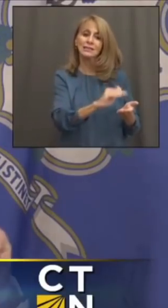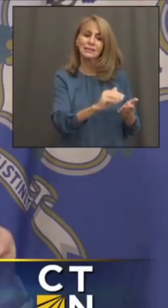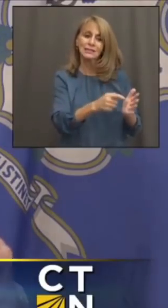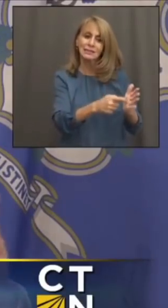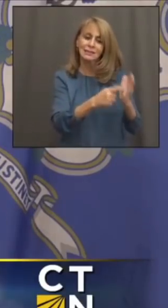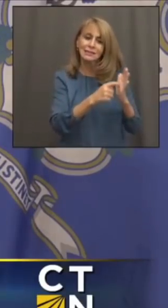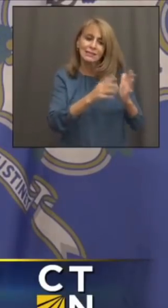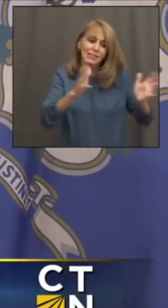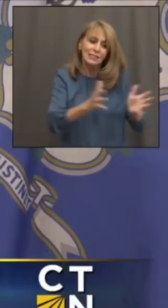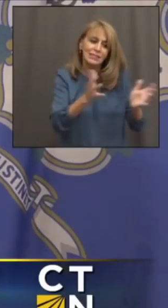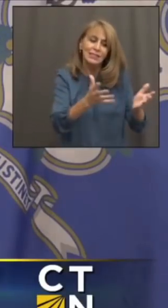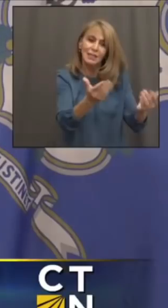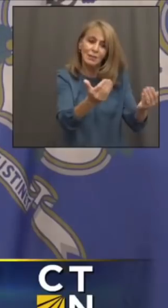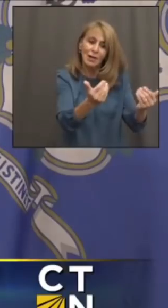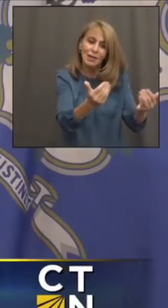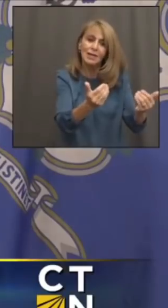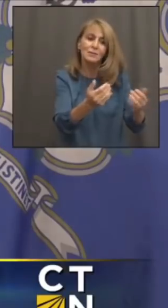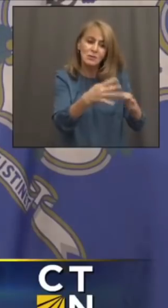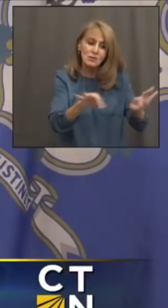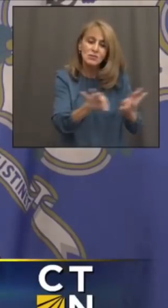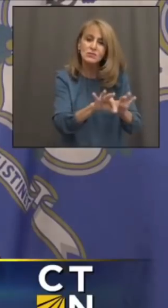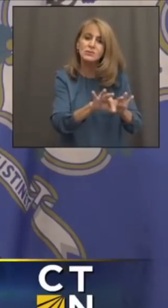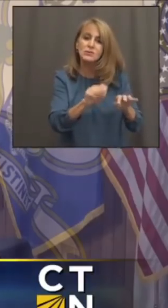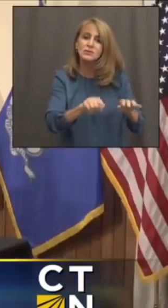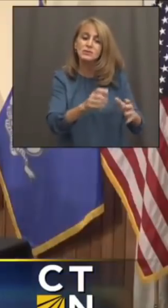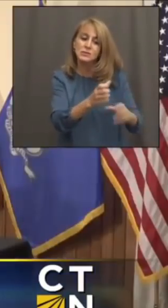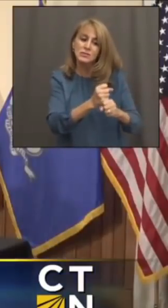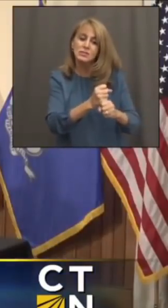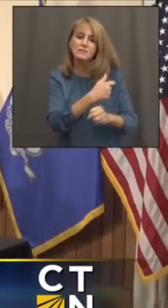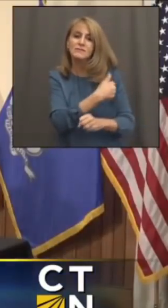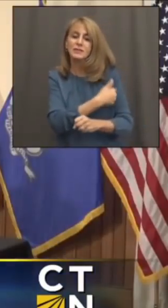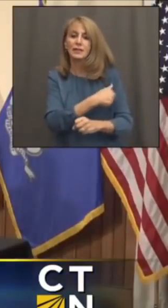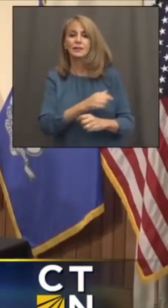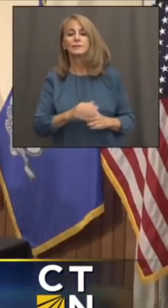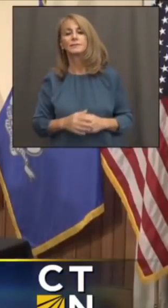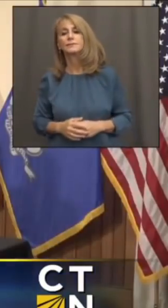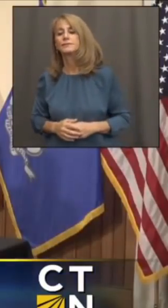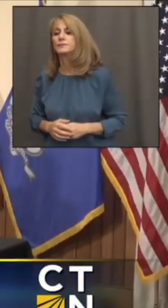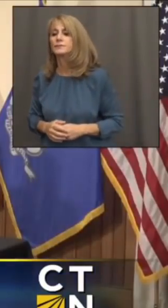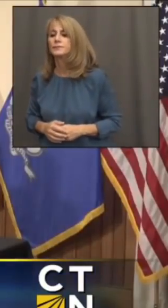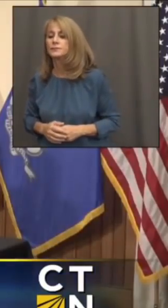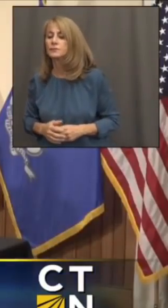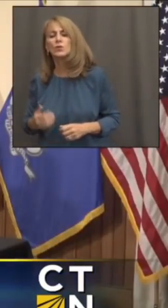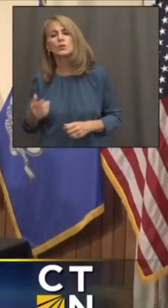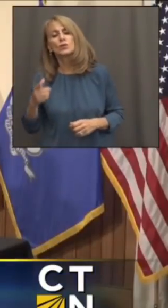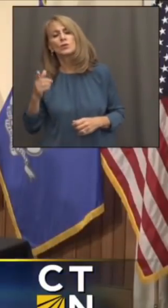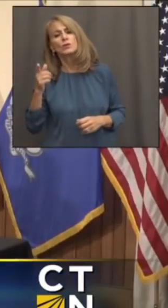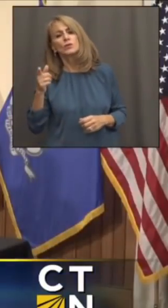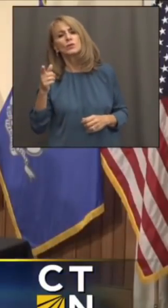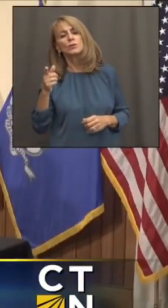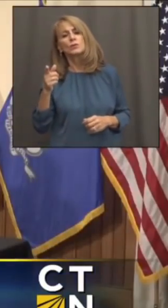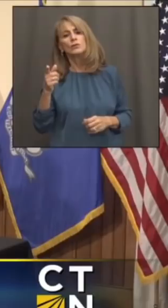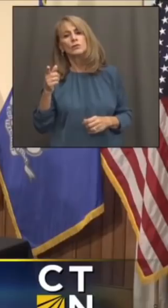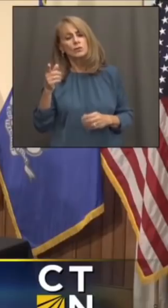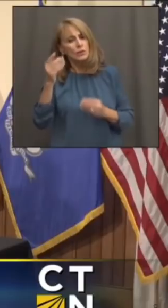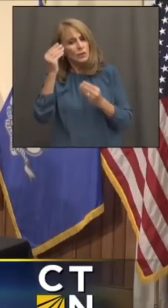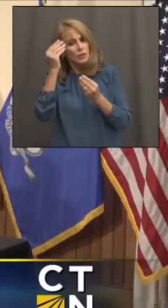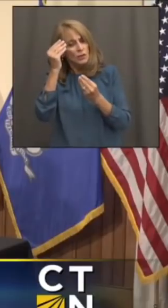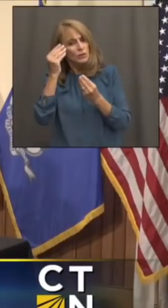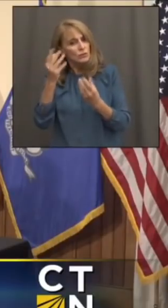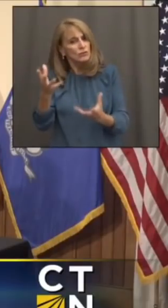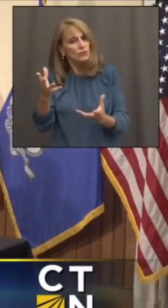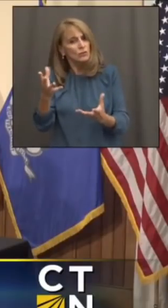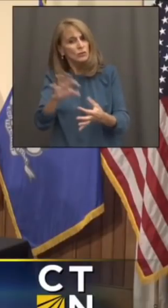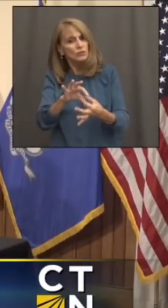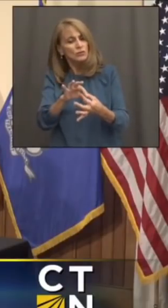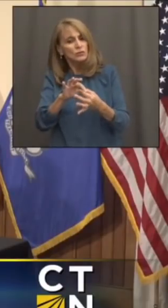to get the so-called invincibles vaccinated. And, Josh, do we have any information on the goal of